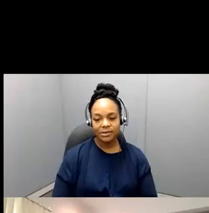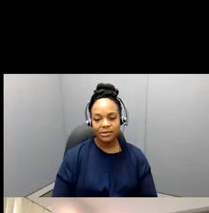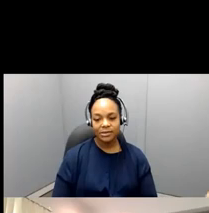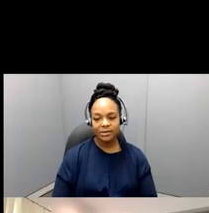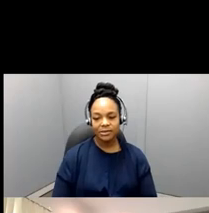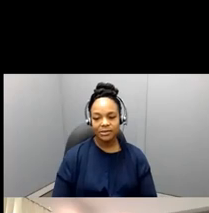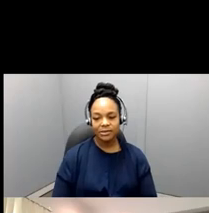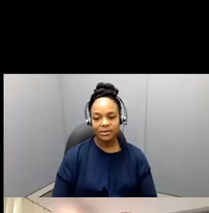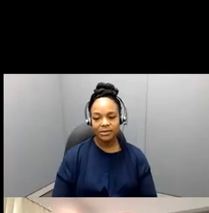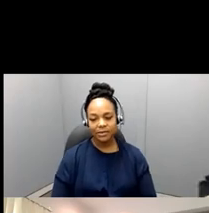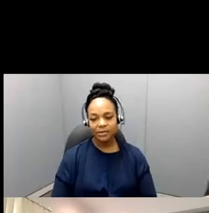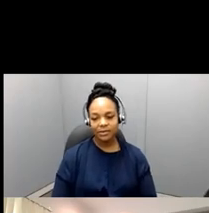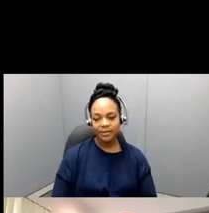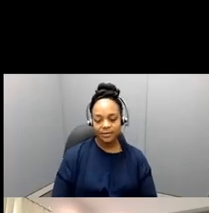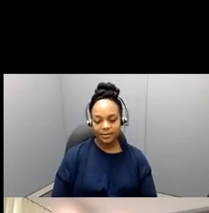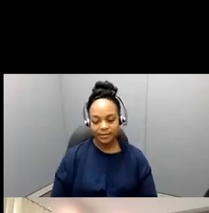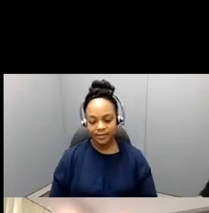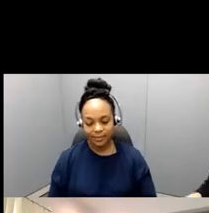Yes.